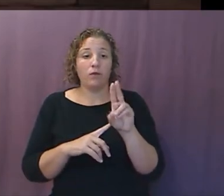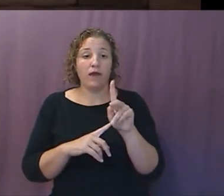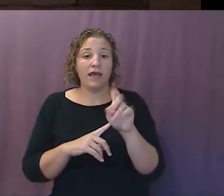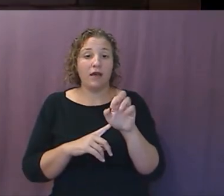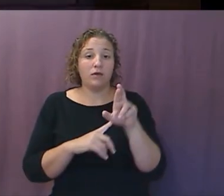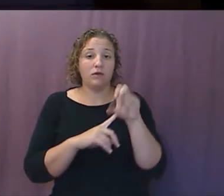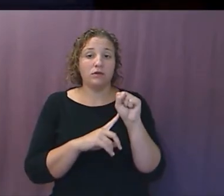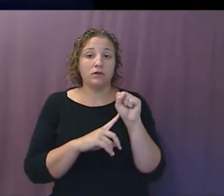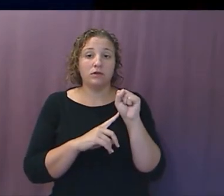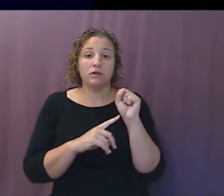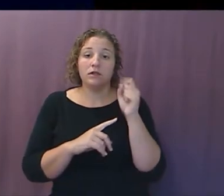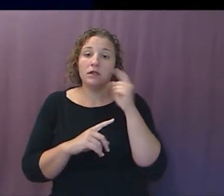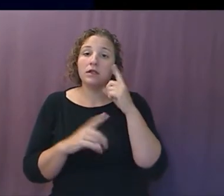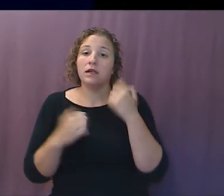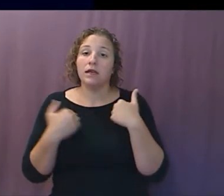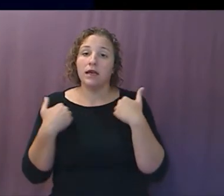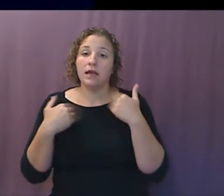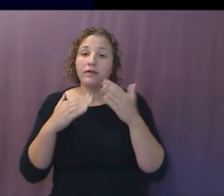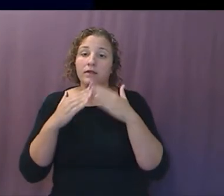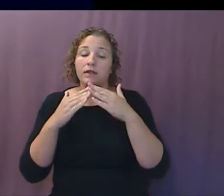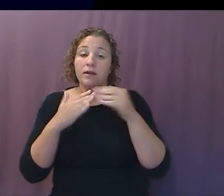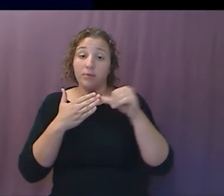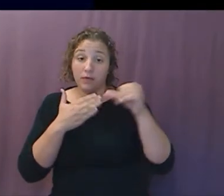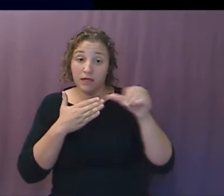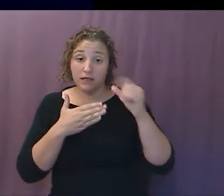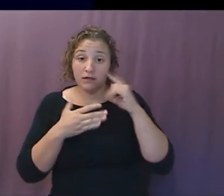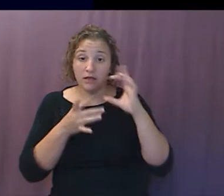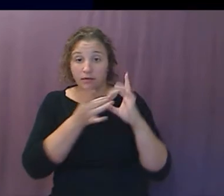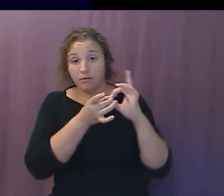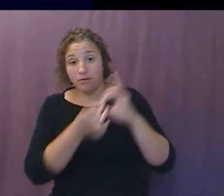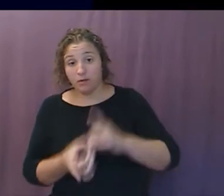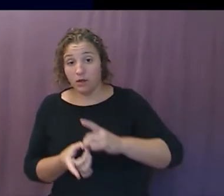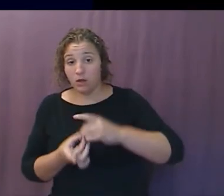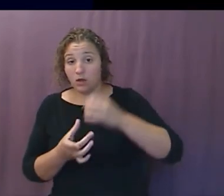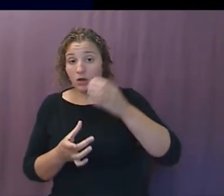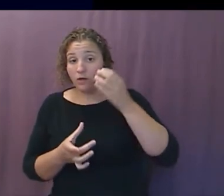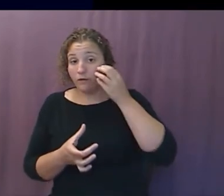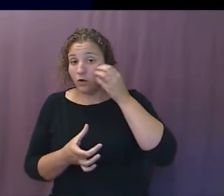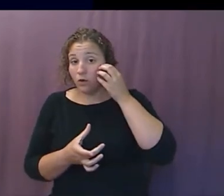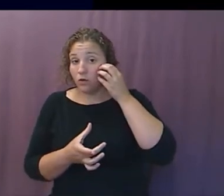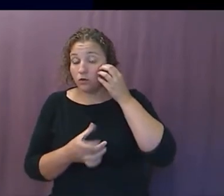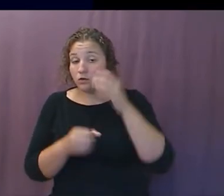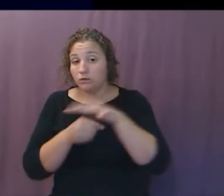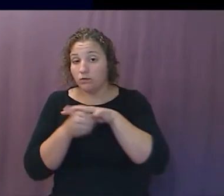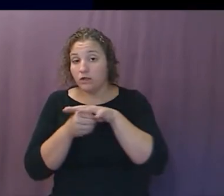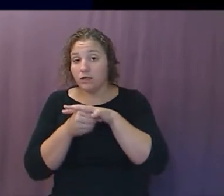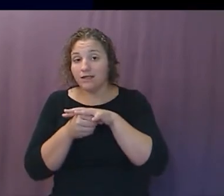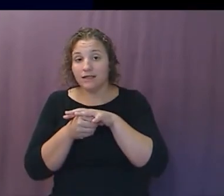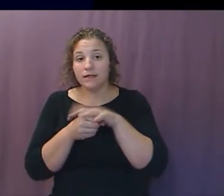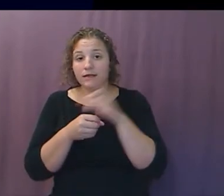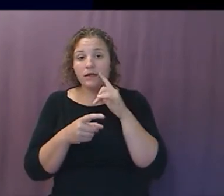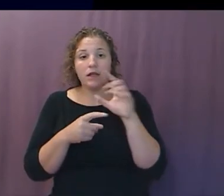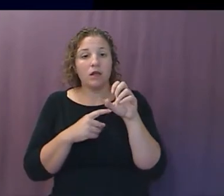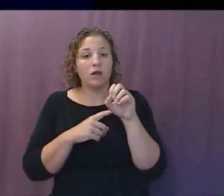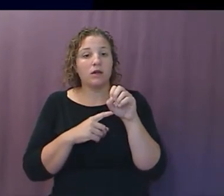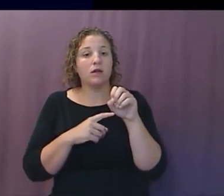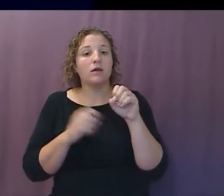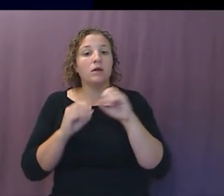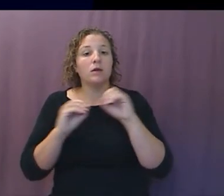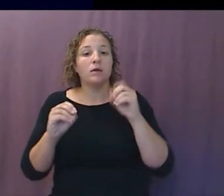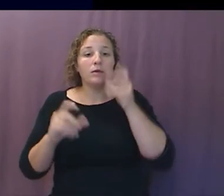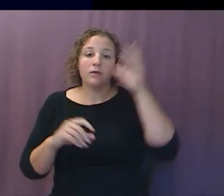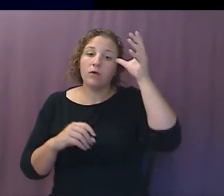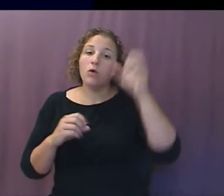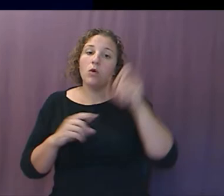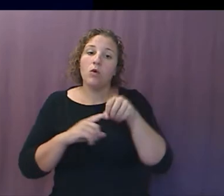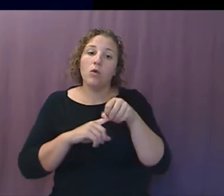Here's where they have the routers in the top of the page. The routers then feed to these phones in local places like orphanages and other facilities and the monies would be